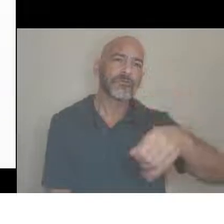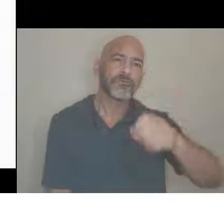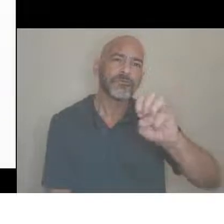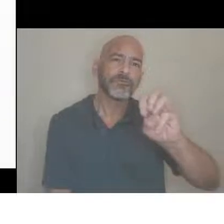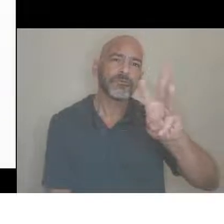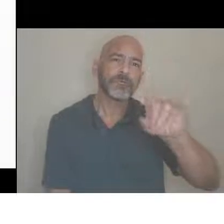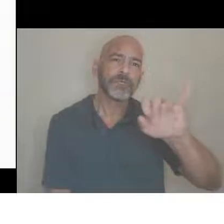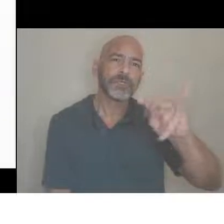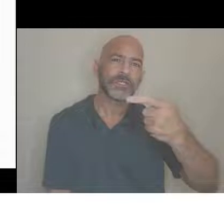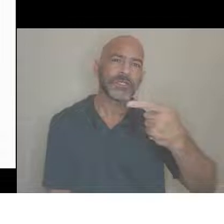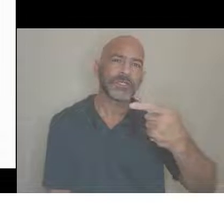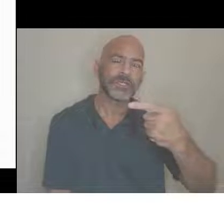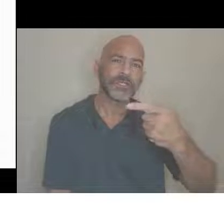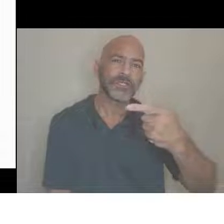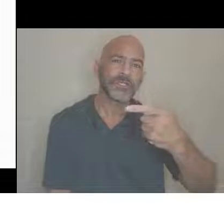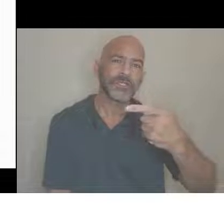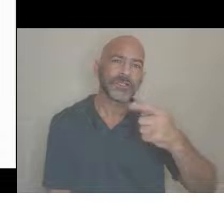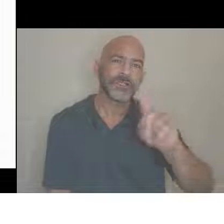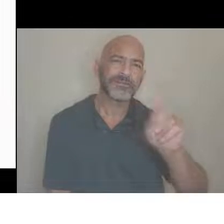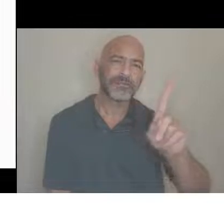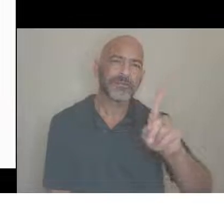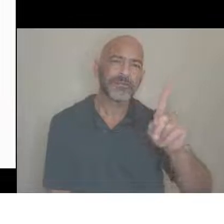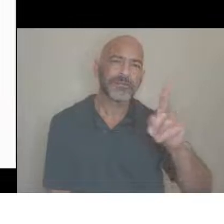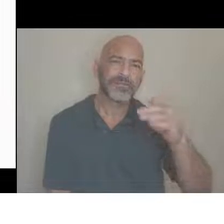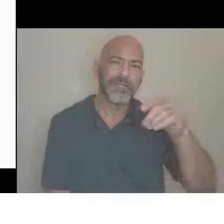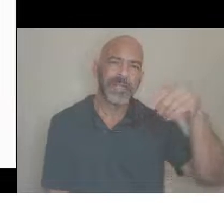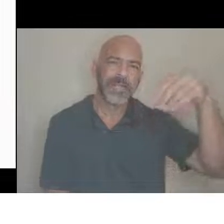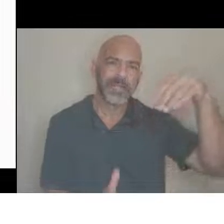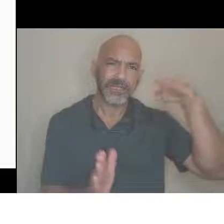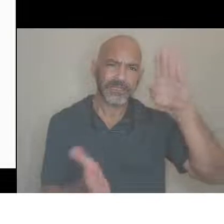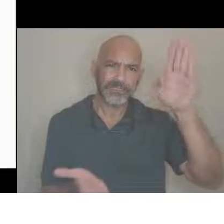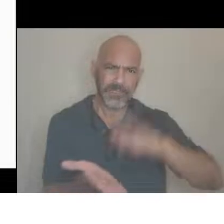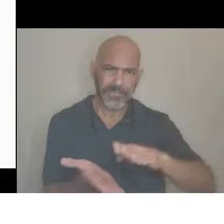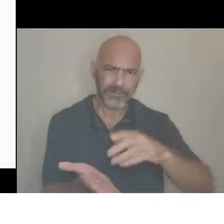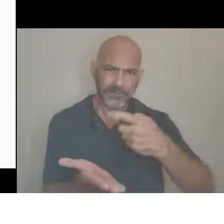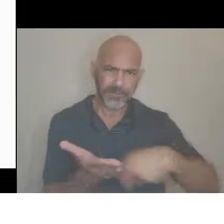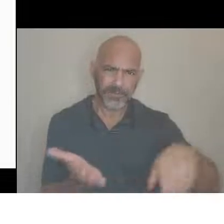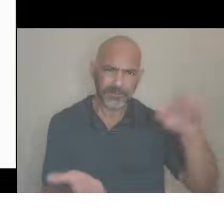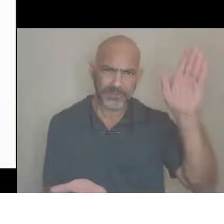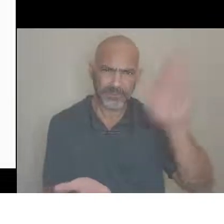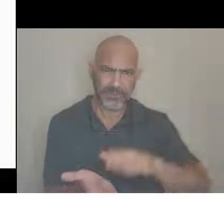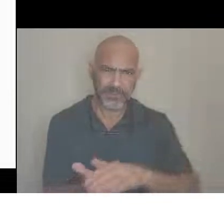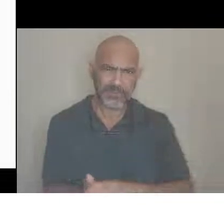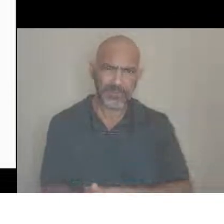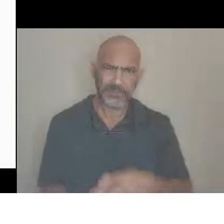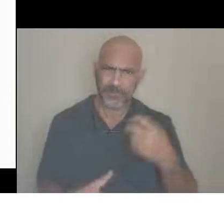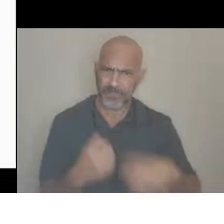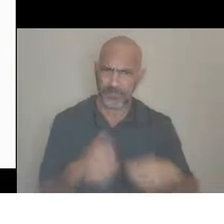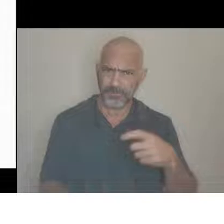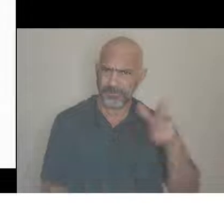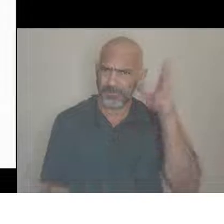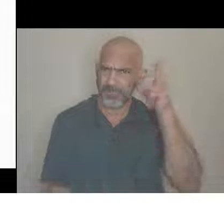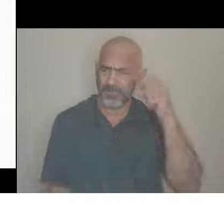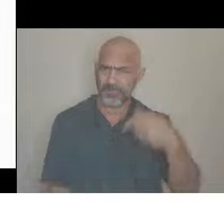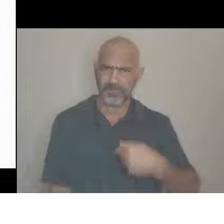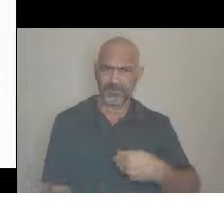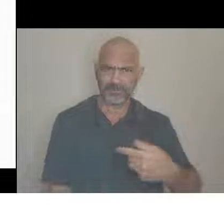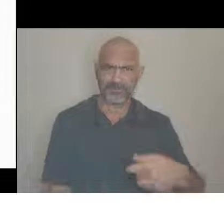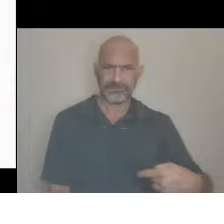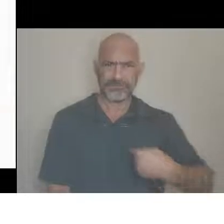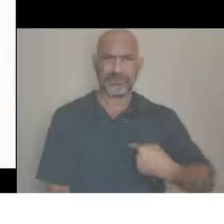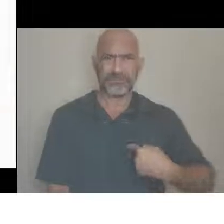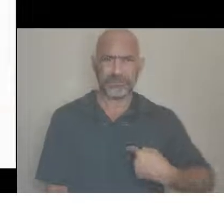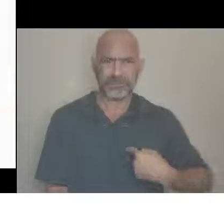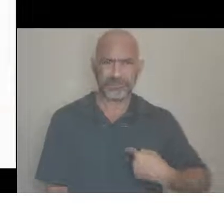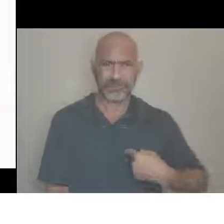did not know that was not an okay thing. But the problem was, is when I heard that, I stopped listening to the rest